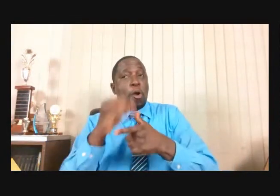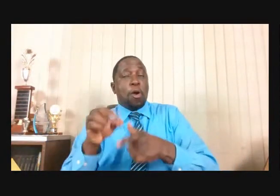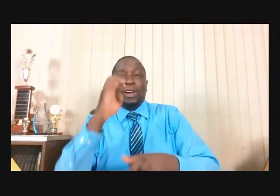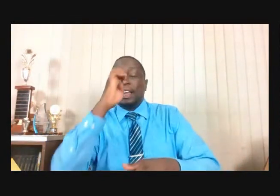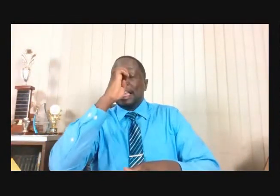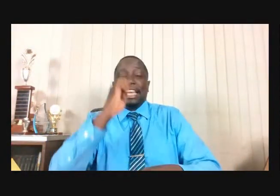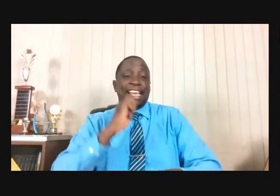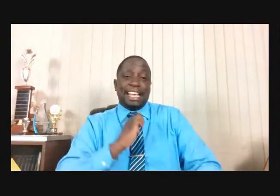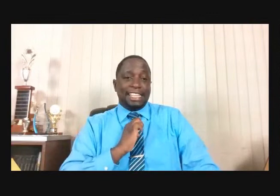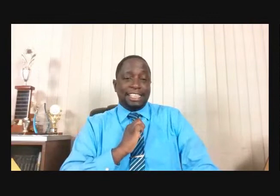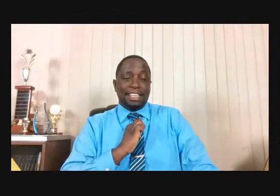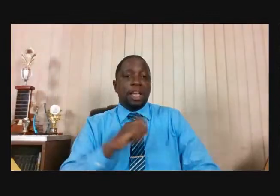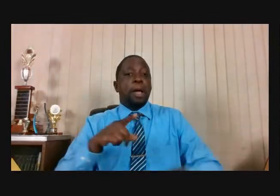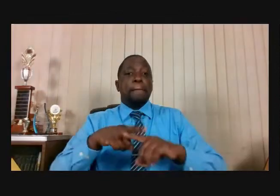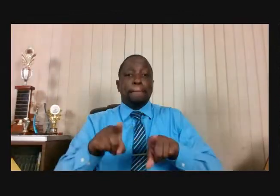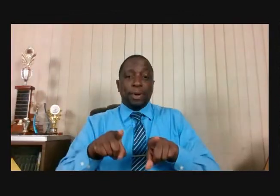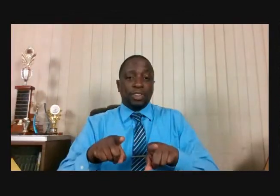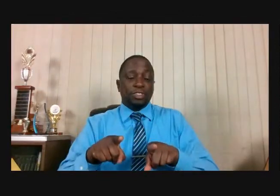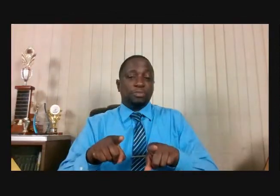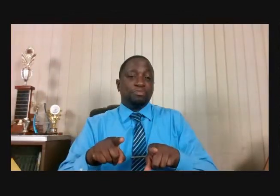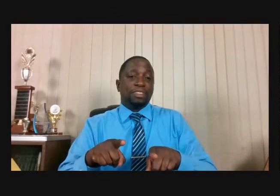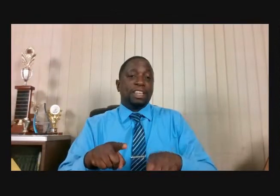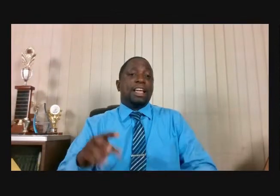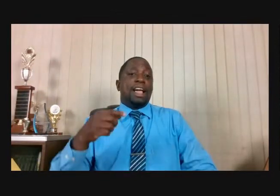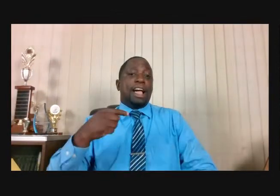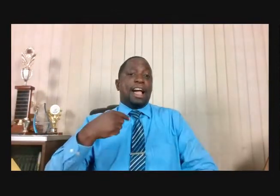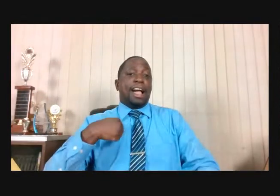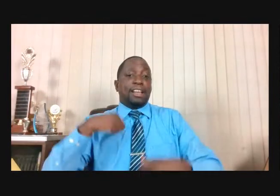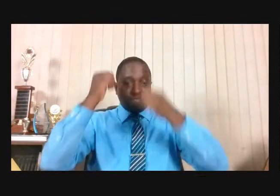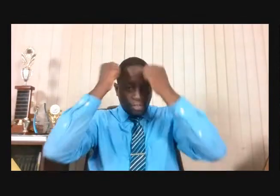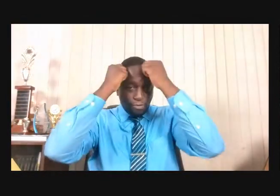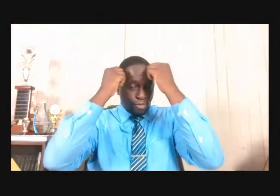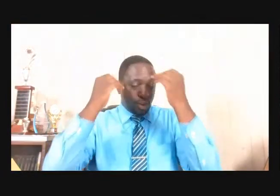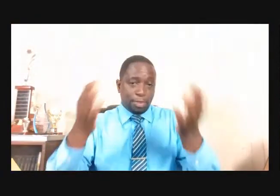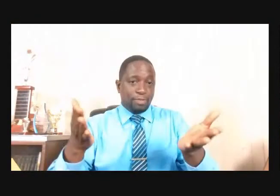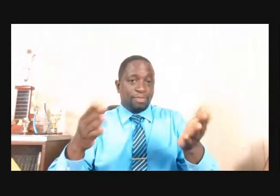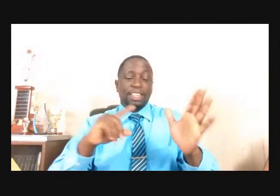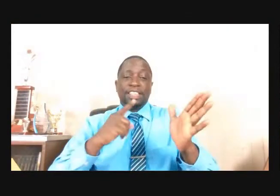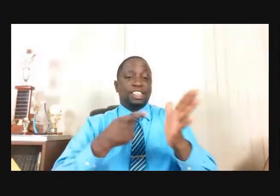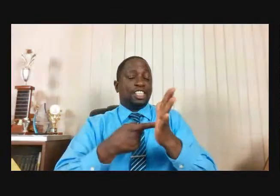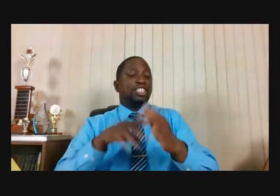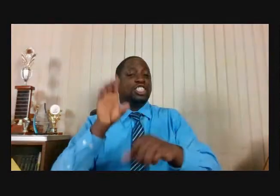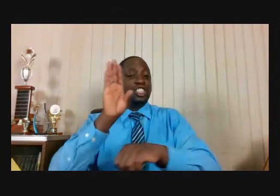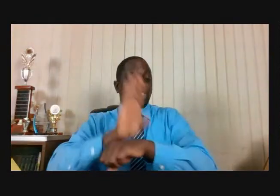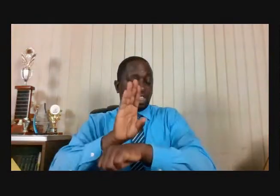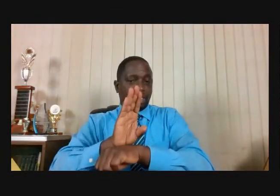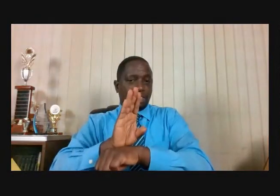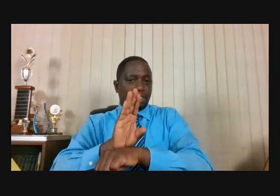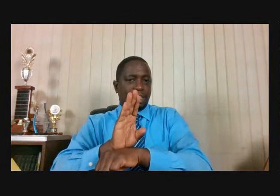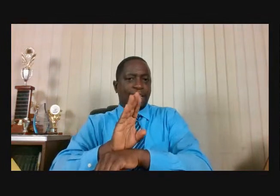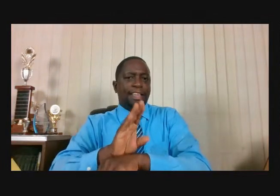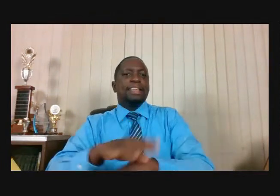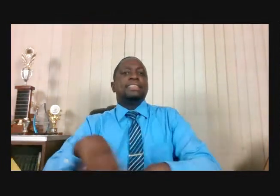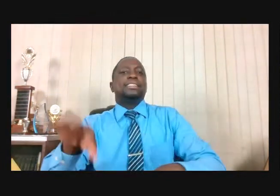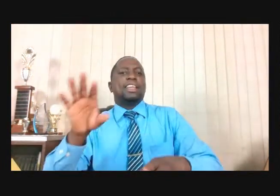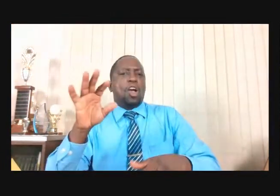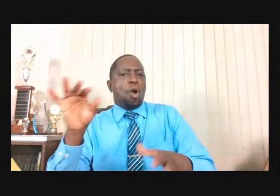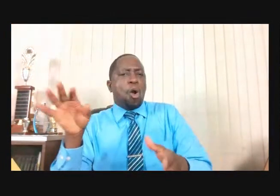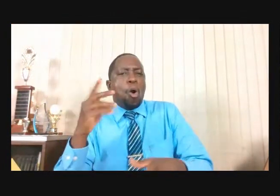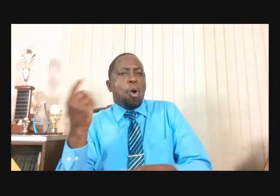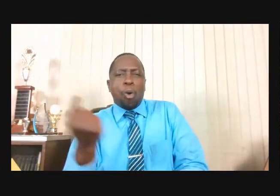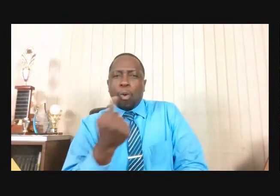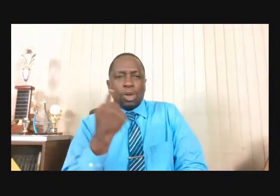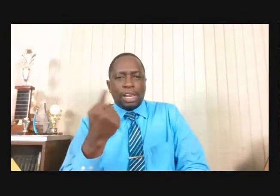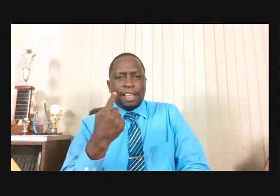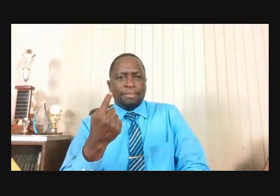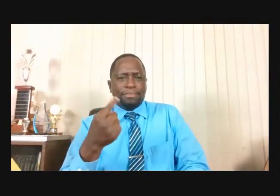Churches But My Brothers And Sisters A Reminder This Church Is A Hospital For Full Of Sinners